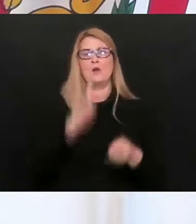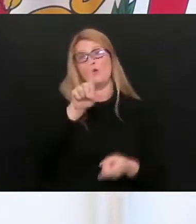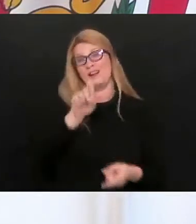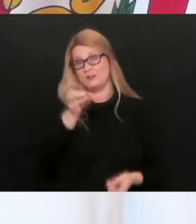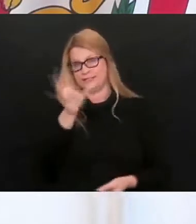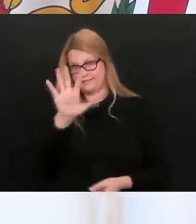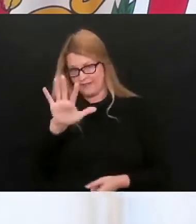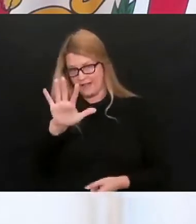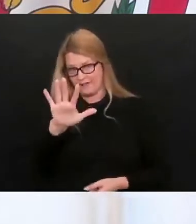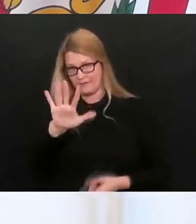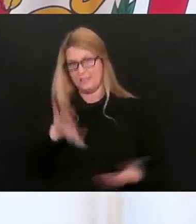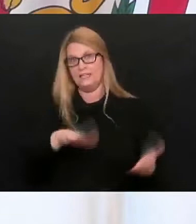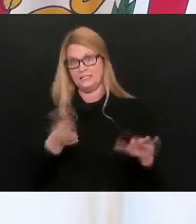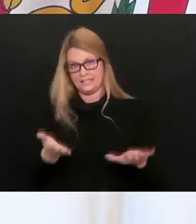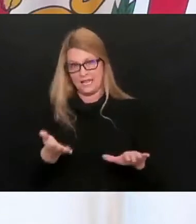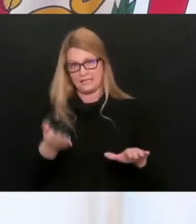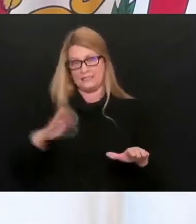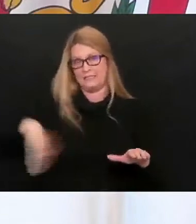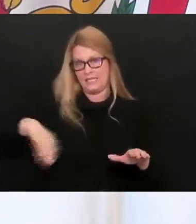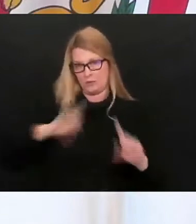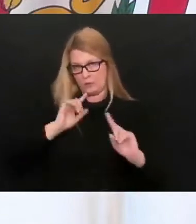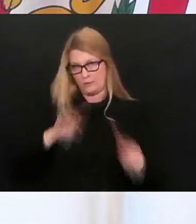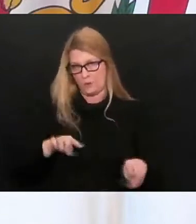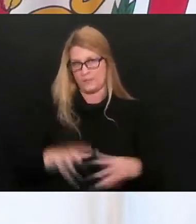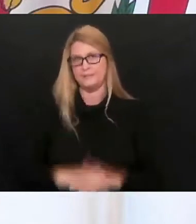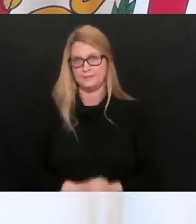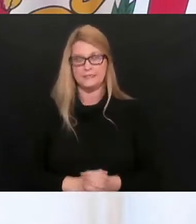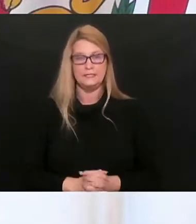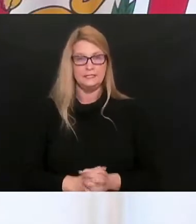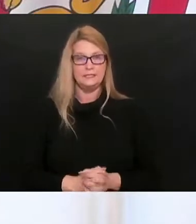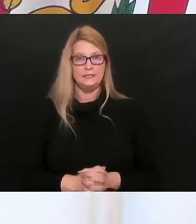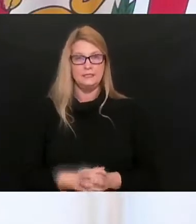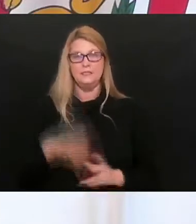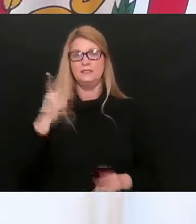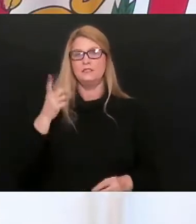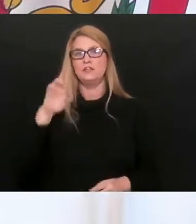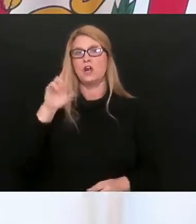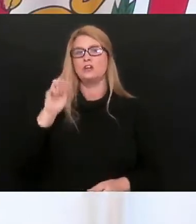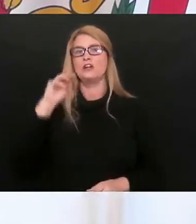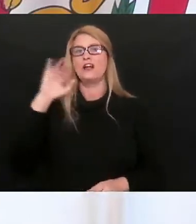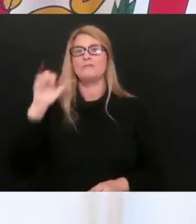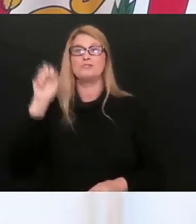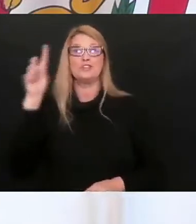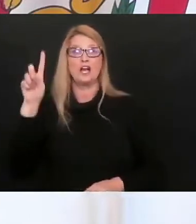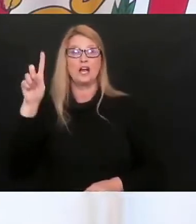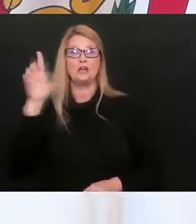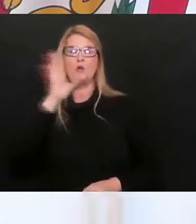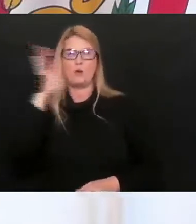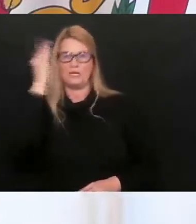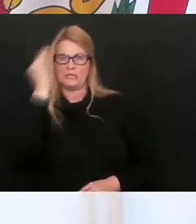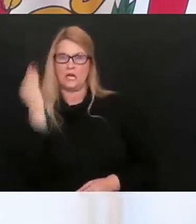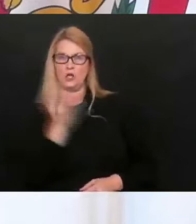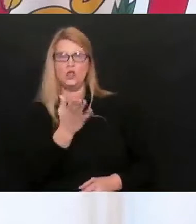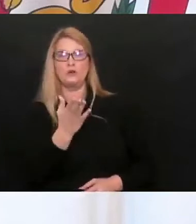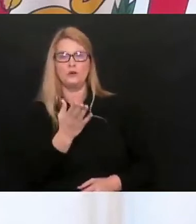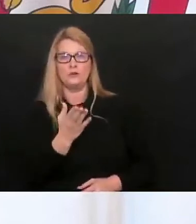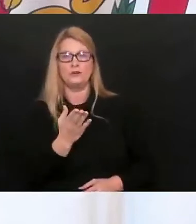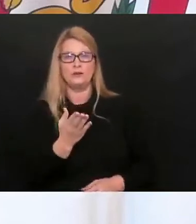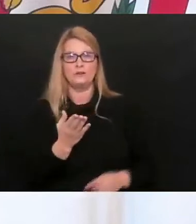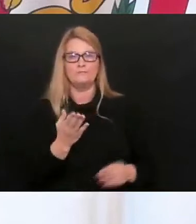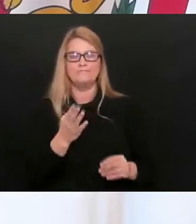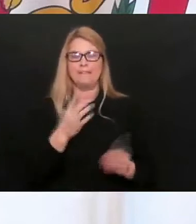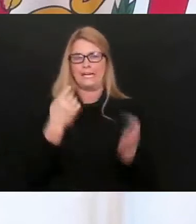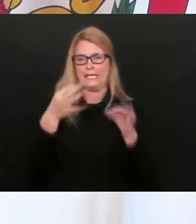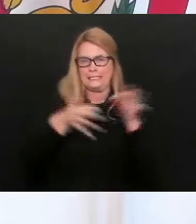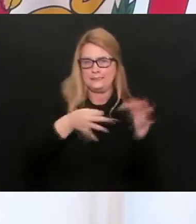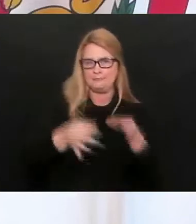that were unreported. And Dr. Amjad will be back to you later on and talk to